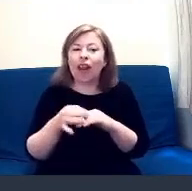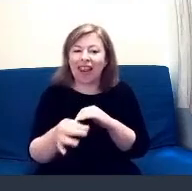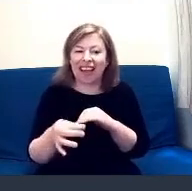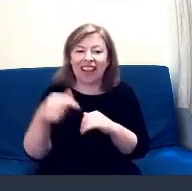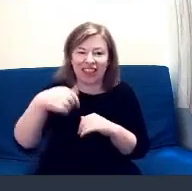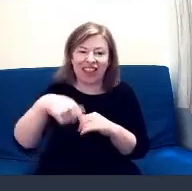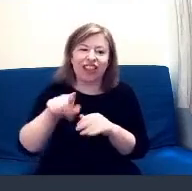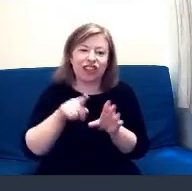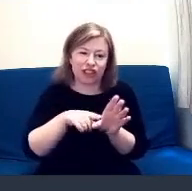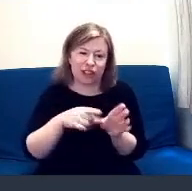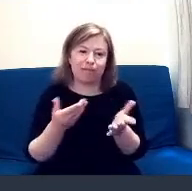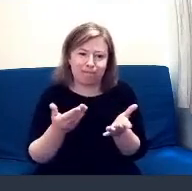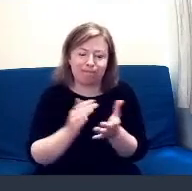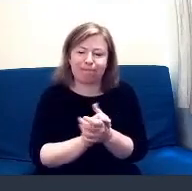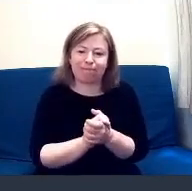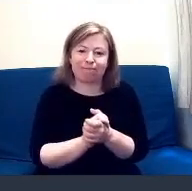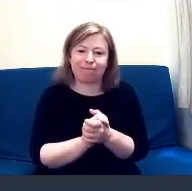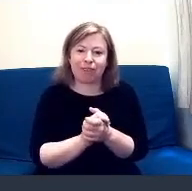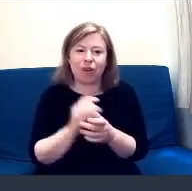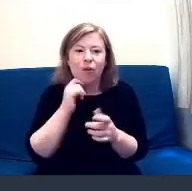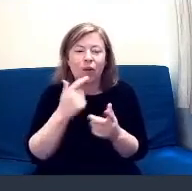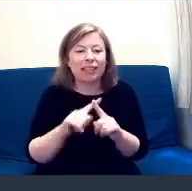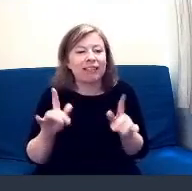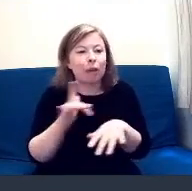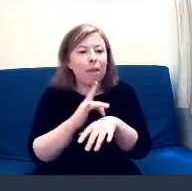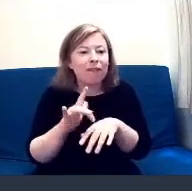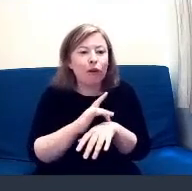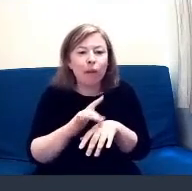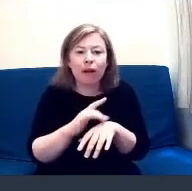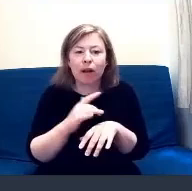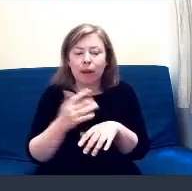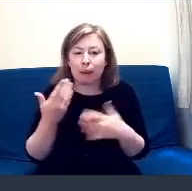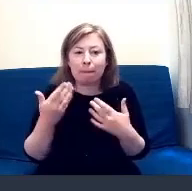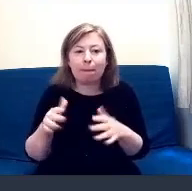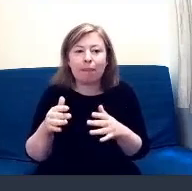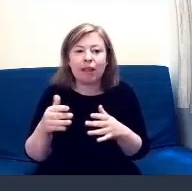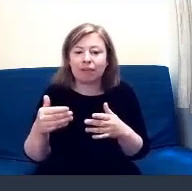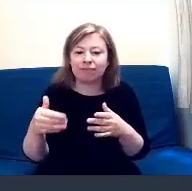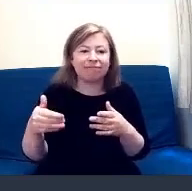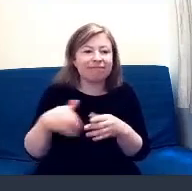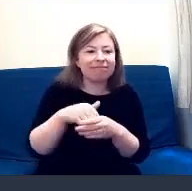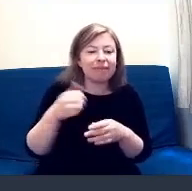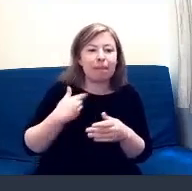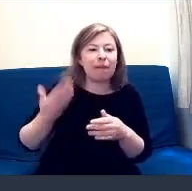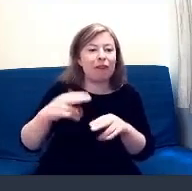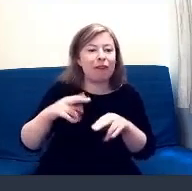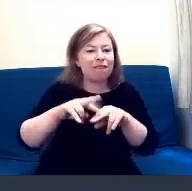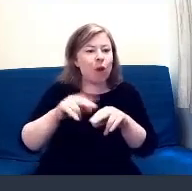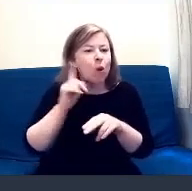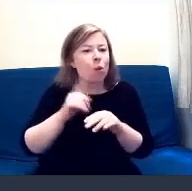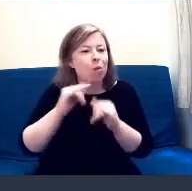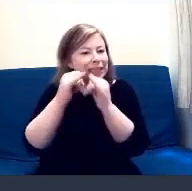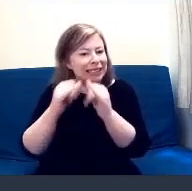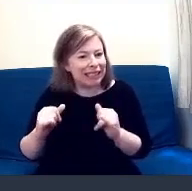There will be acts that have been on our Fife Women's tent and also on our Diversity Week